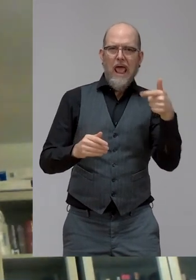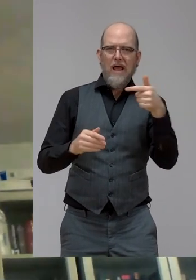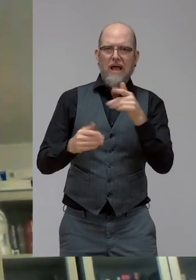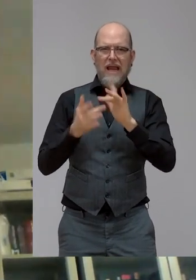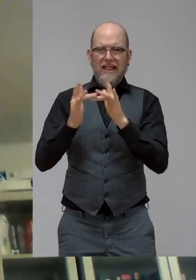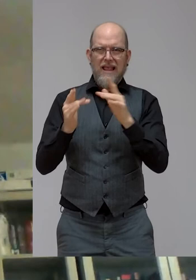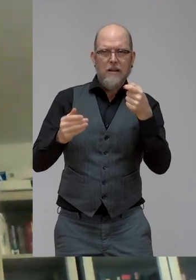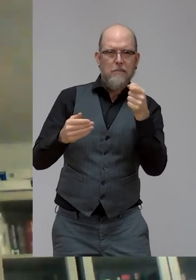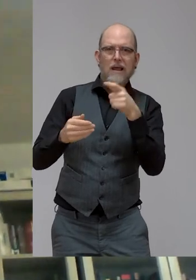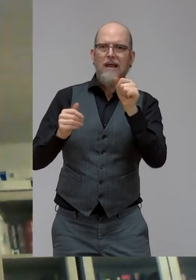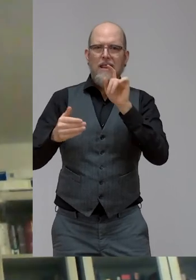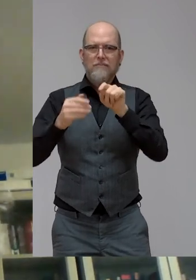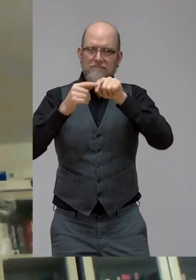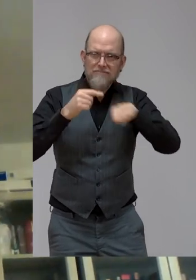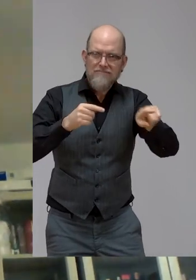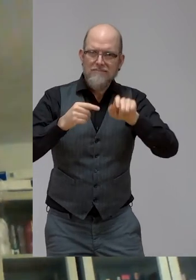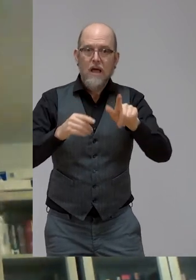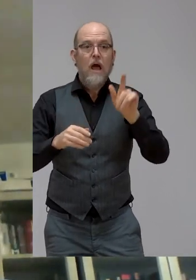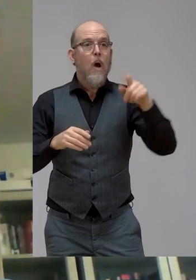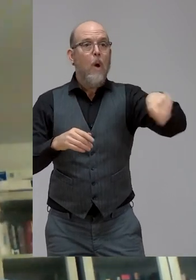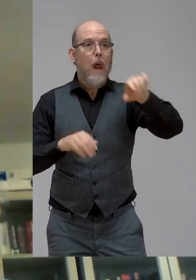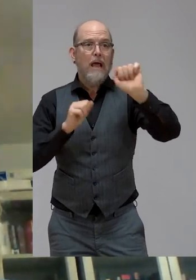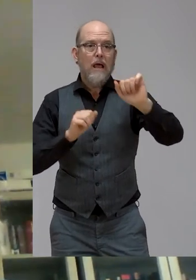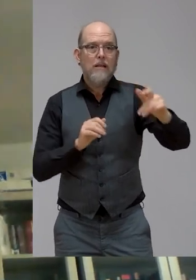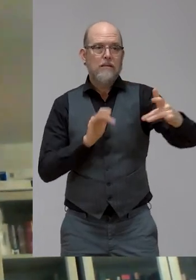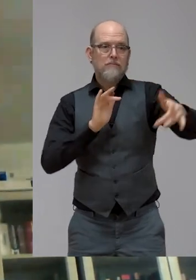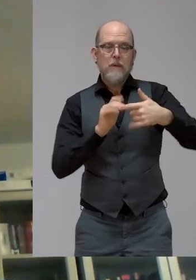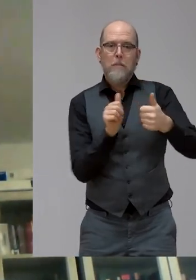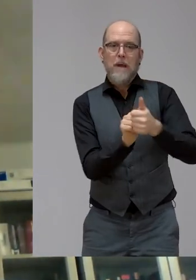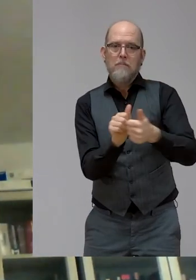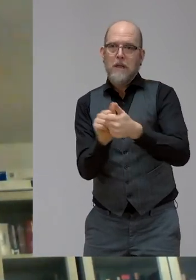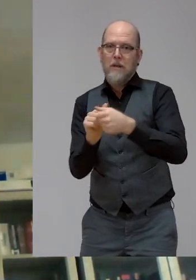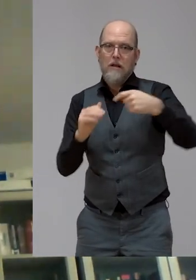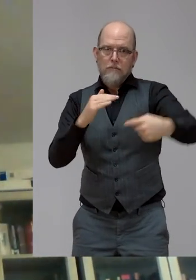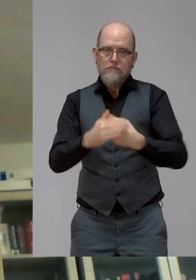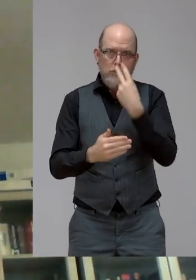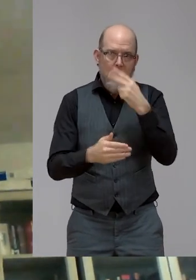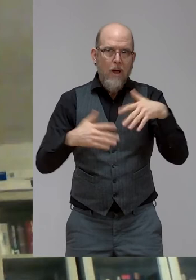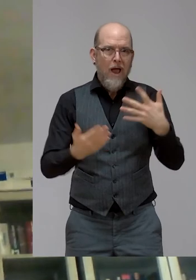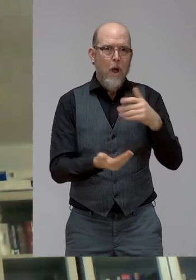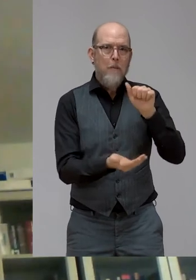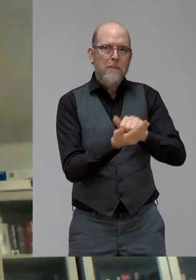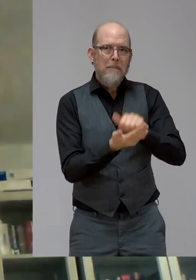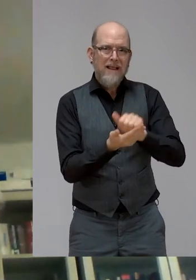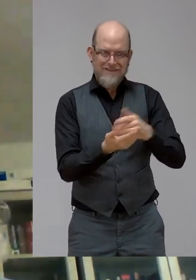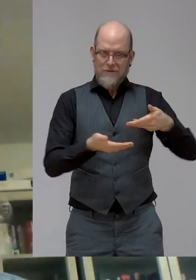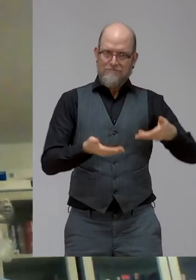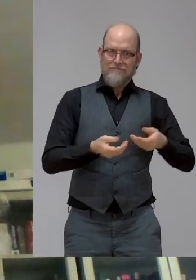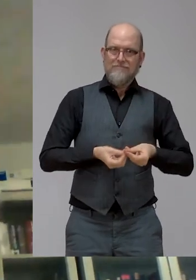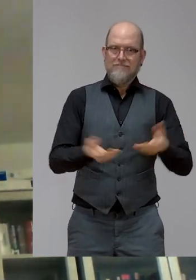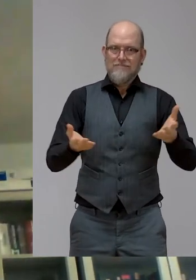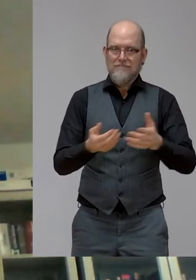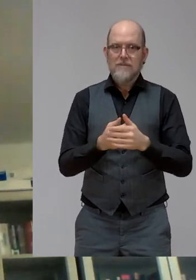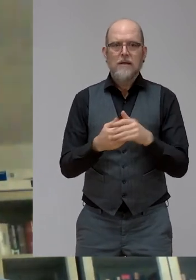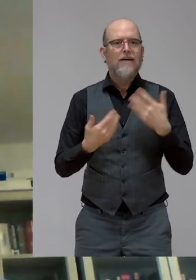different partners. So, please have a look at the publication. I think, as the panelists said, I think the